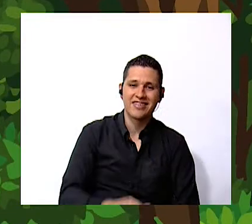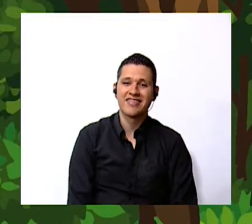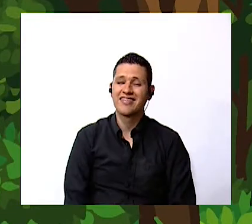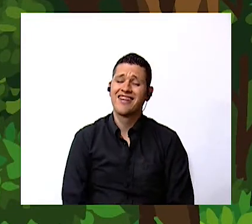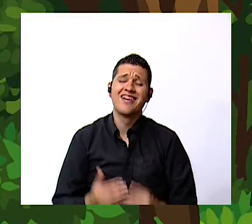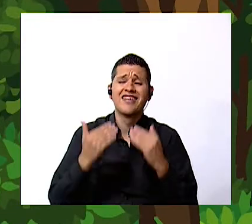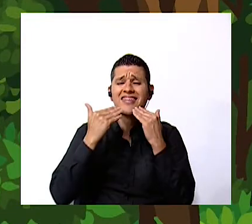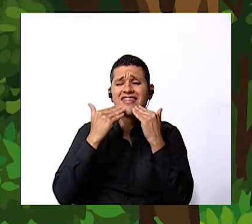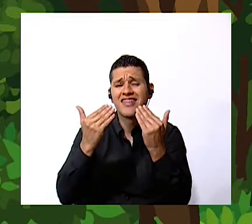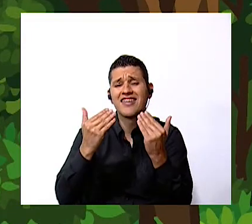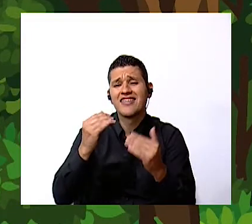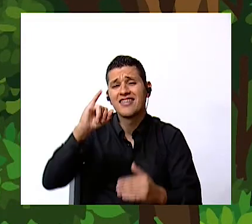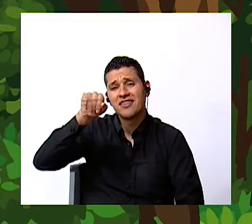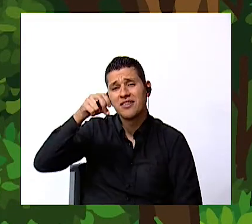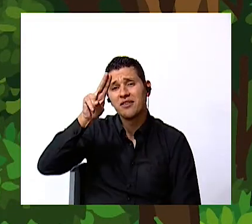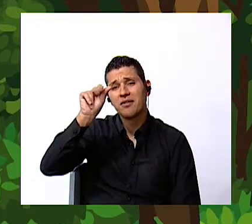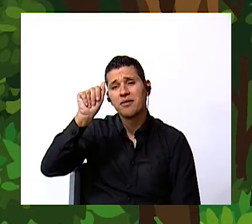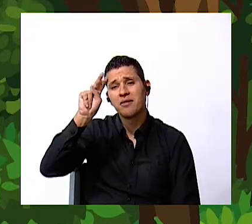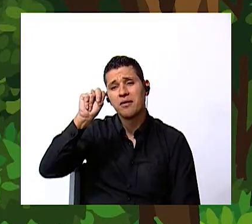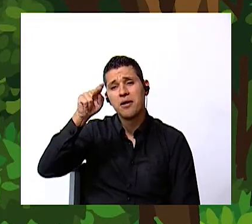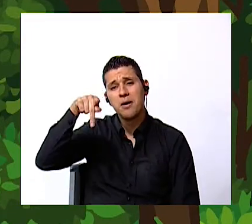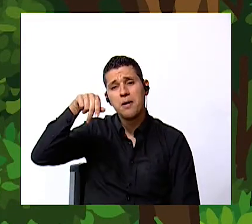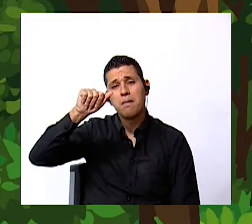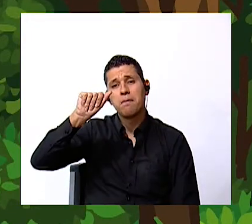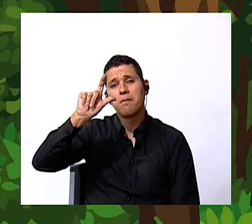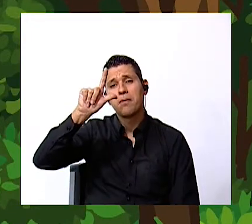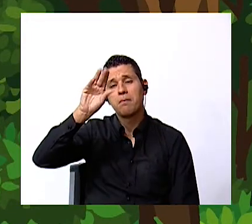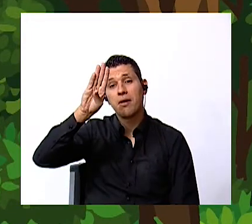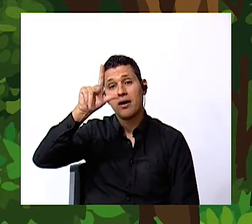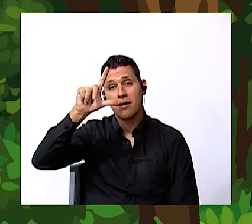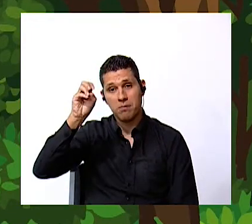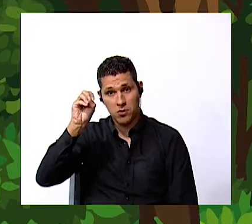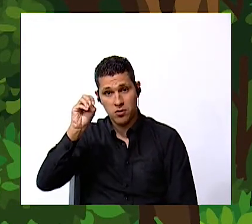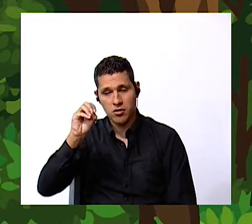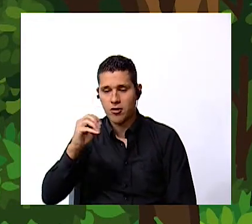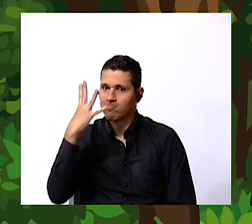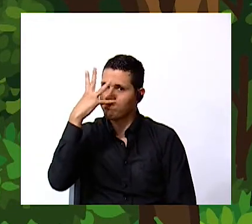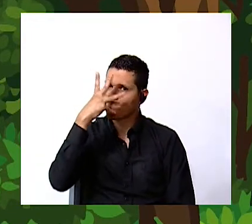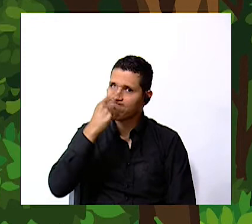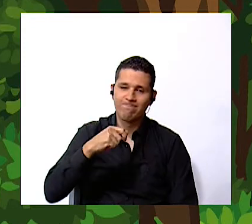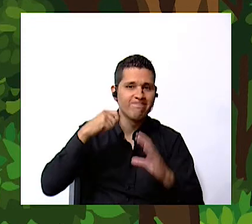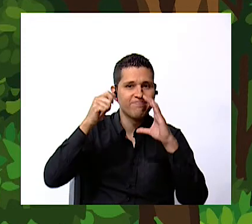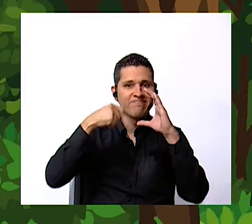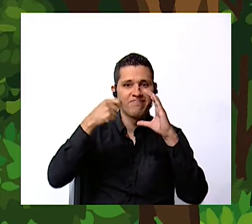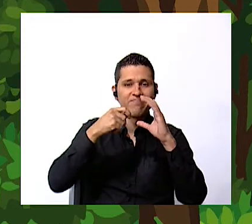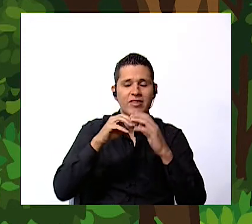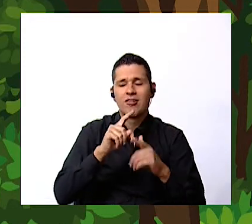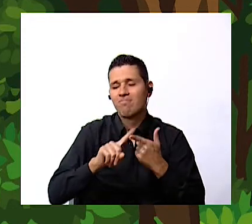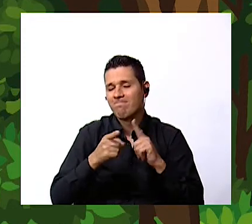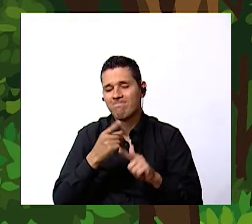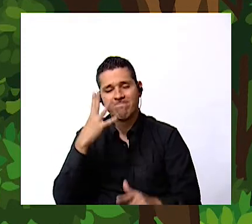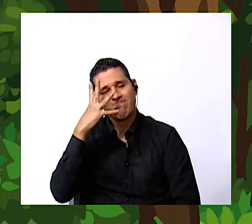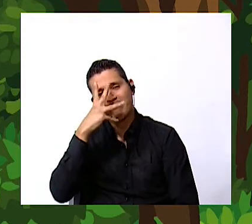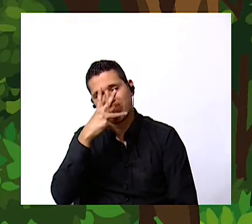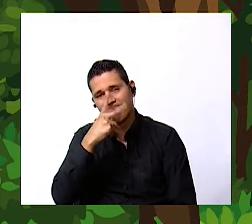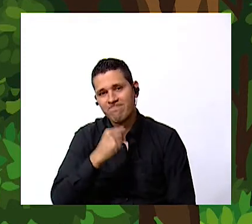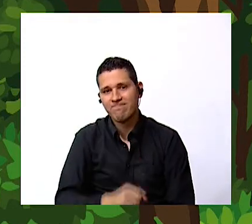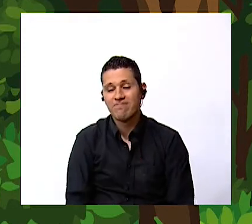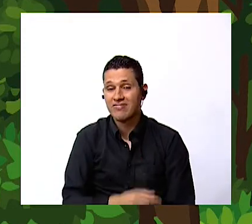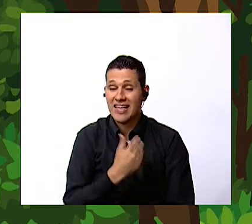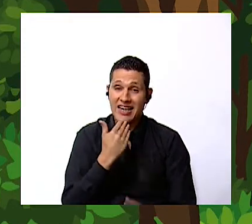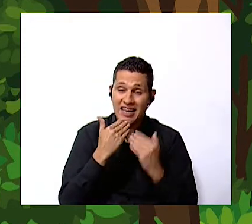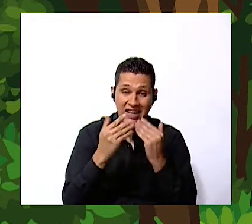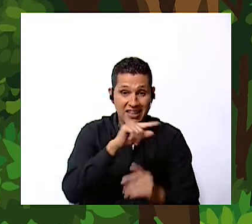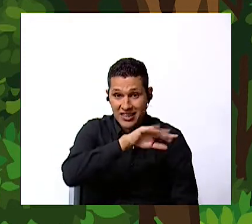thank you juan pablo garro vargas what a wonderful video and thank your family too for all your help you